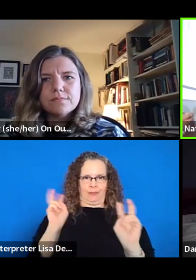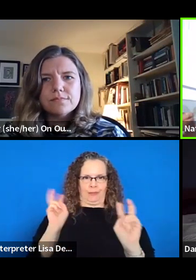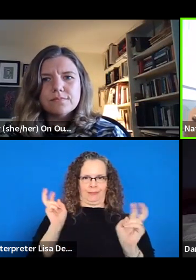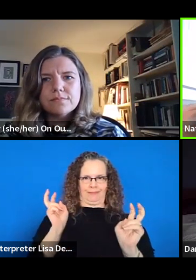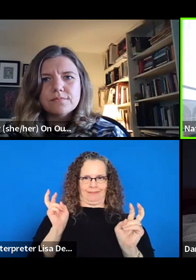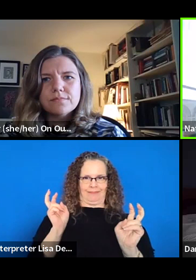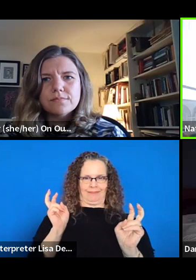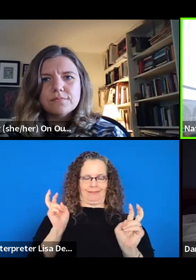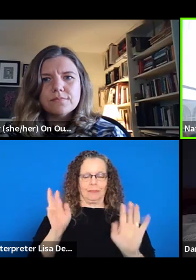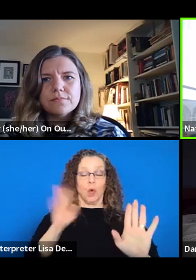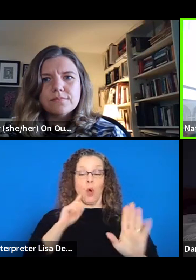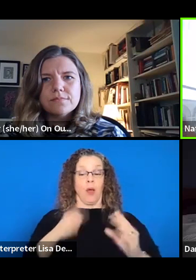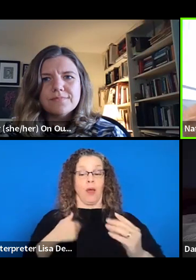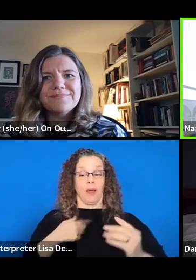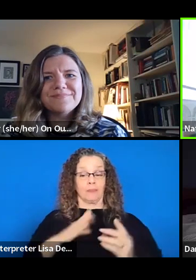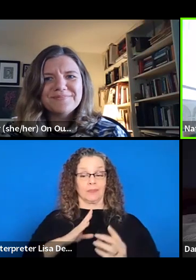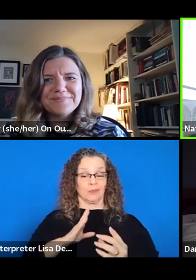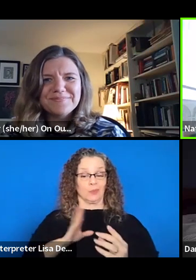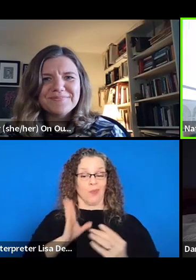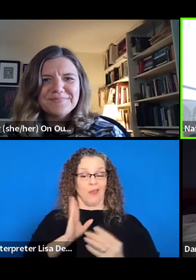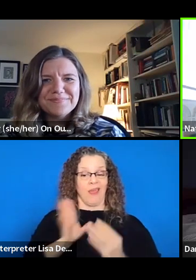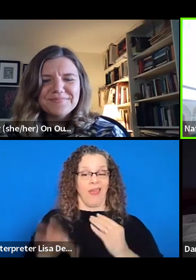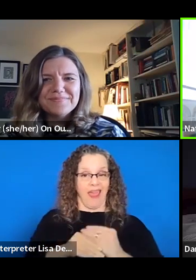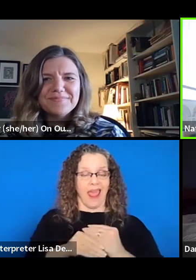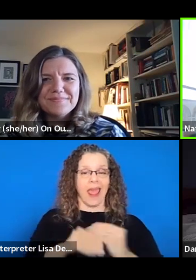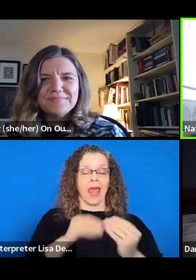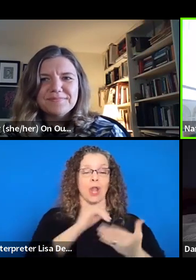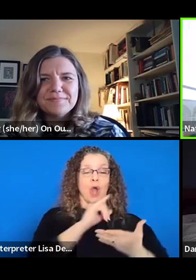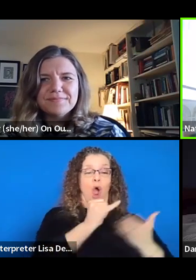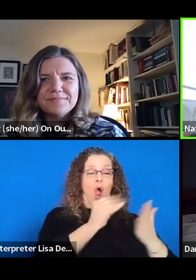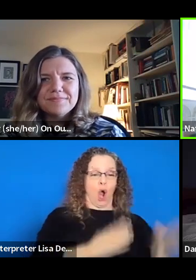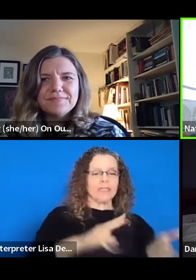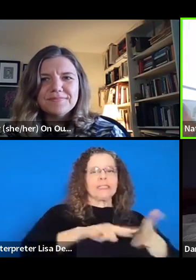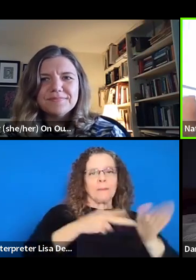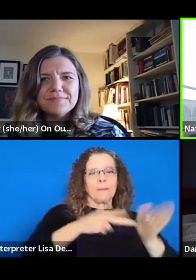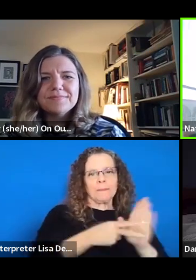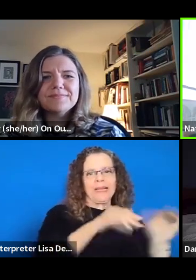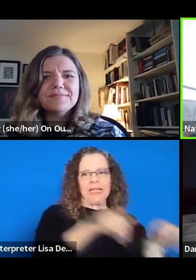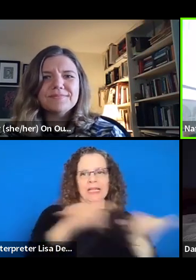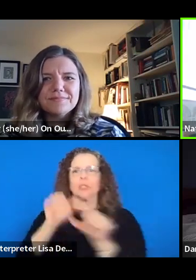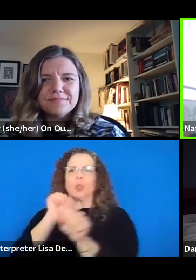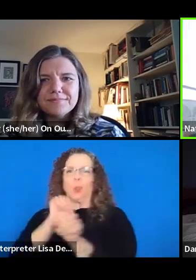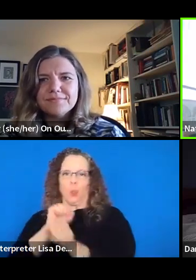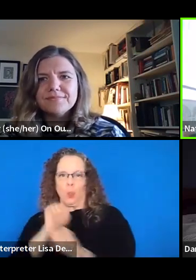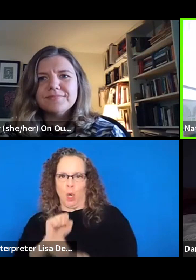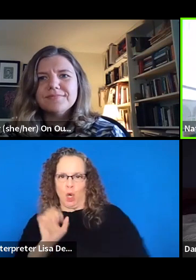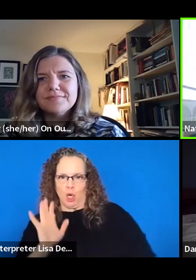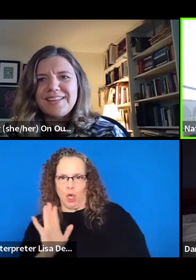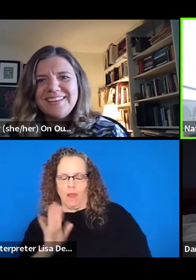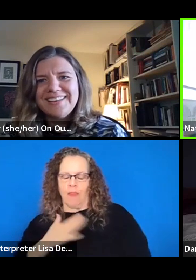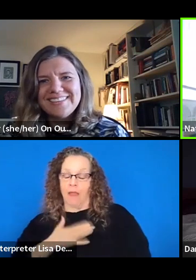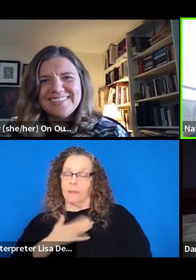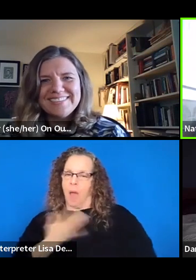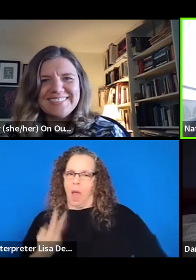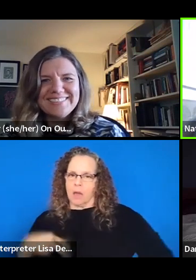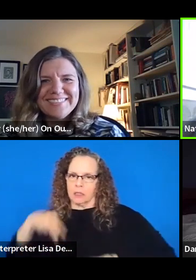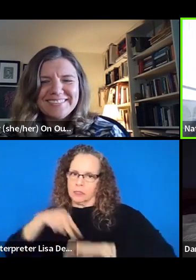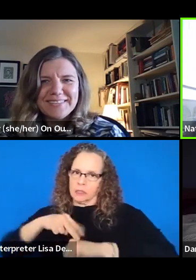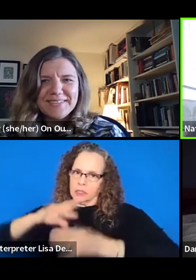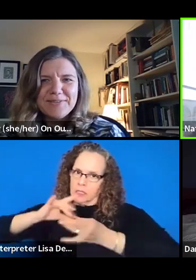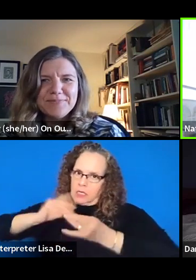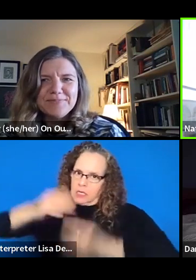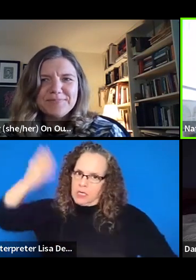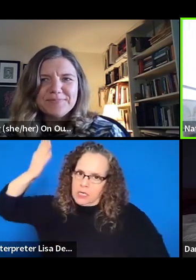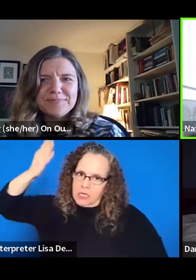about how artists are also workers and we sell our art as labor. This is like my real soapbox. Um, because